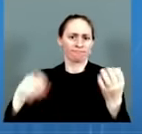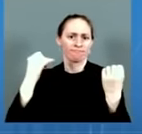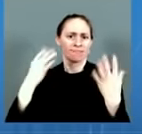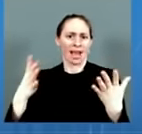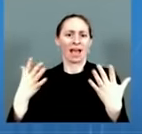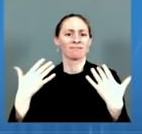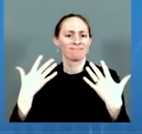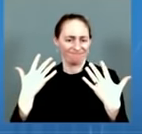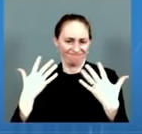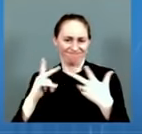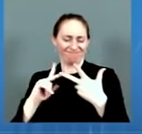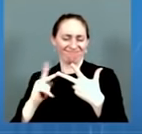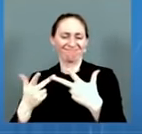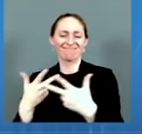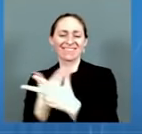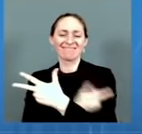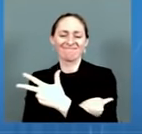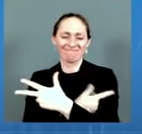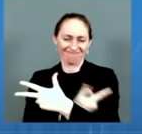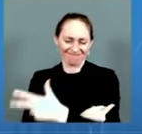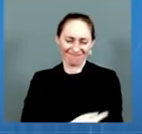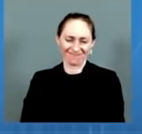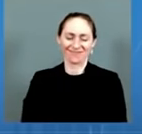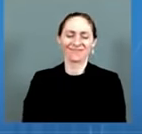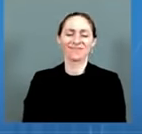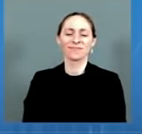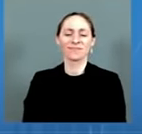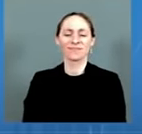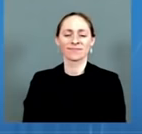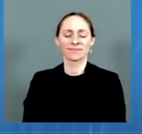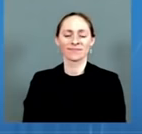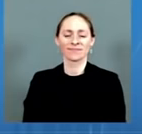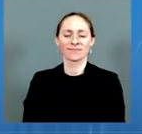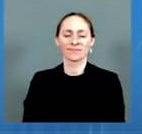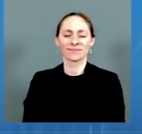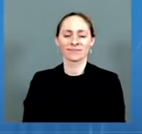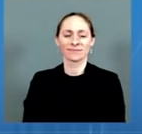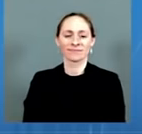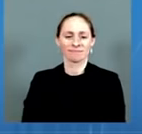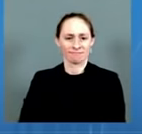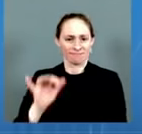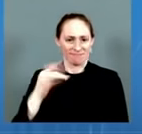Overall, we're now getting booster shots to millions of Americans each week.